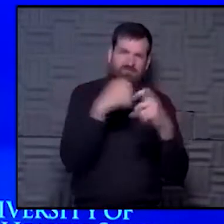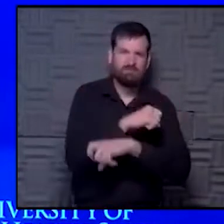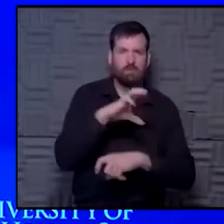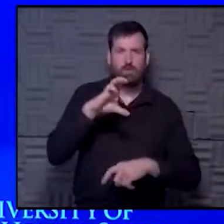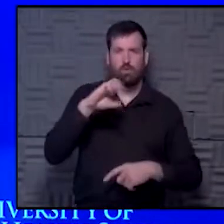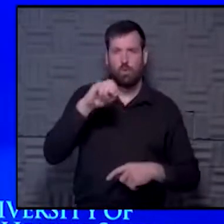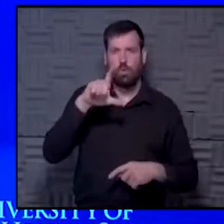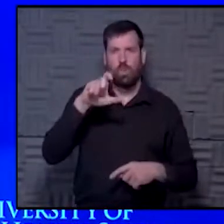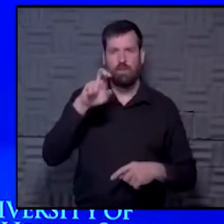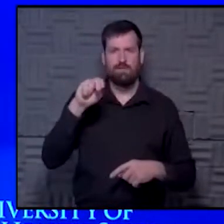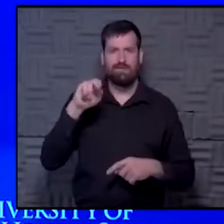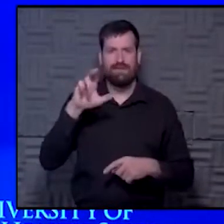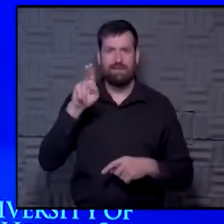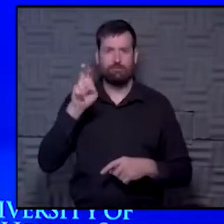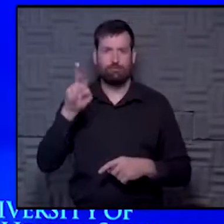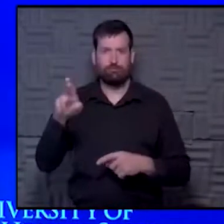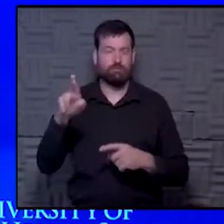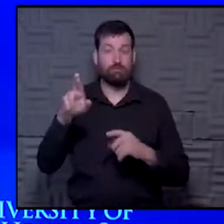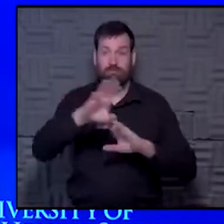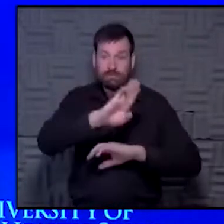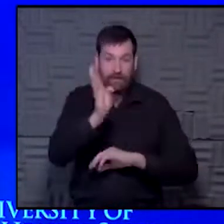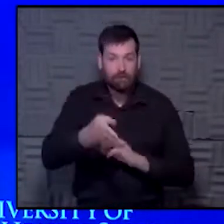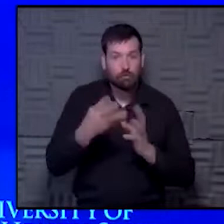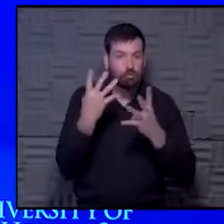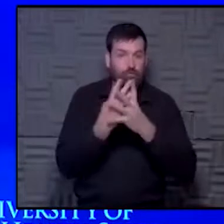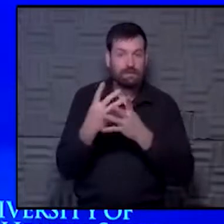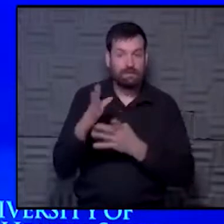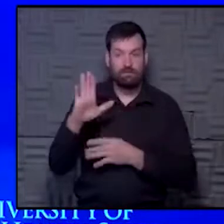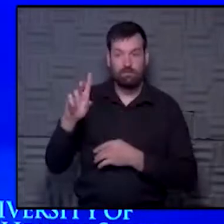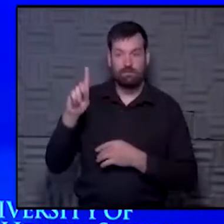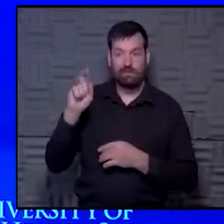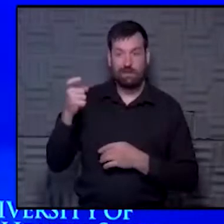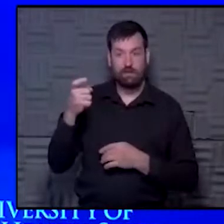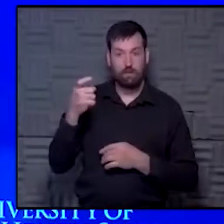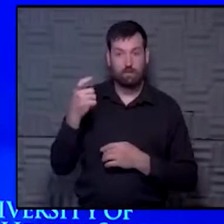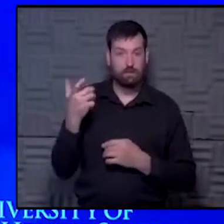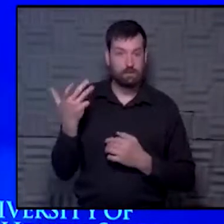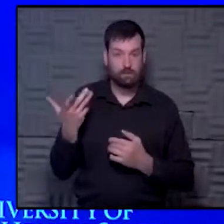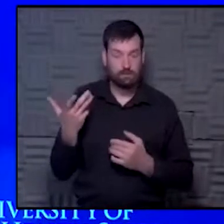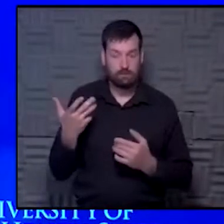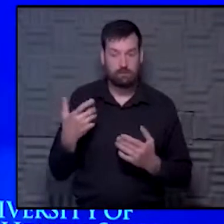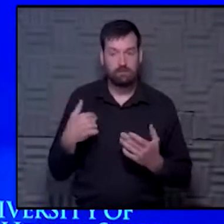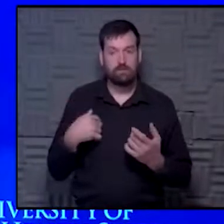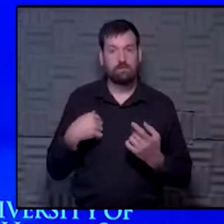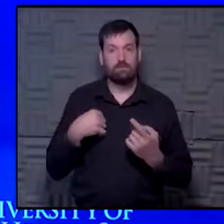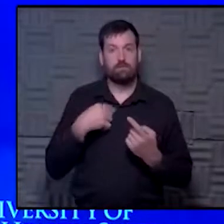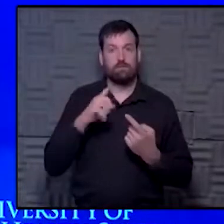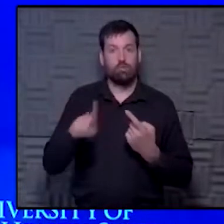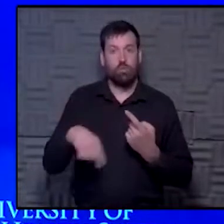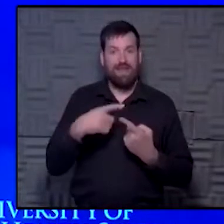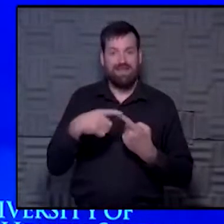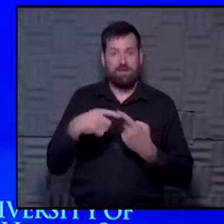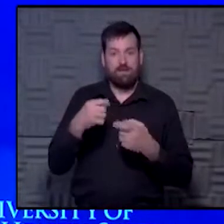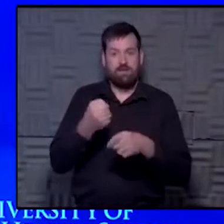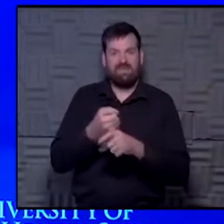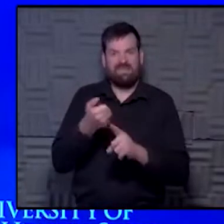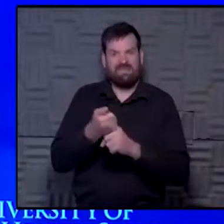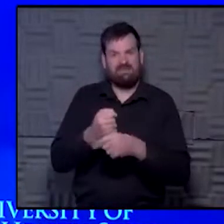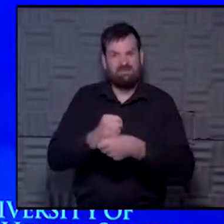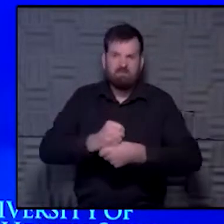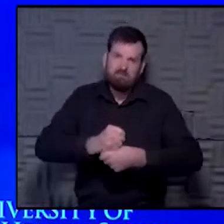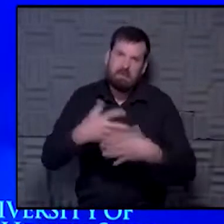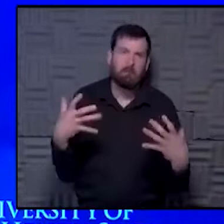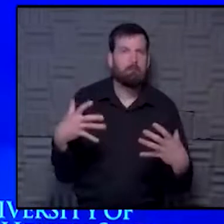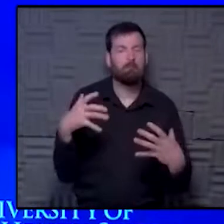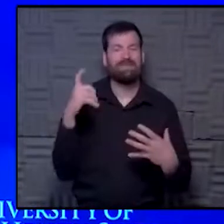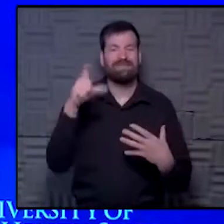didn't have access to health care, who didn't get screening, and their diagnosis for colon cancer was when their colon burst and